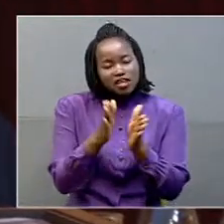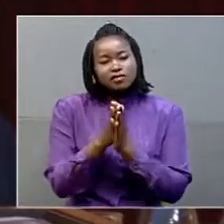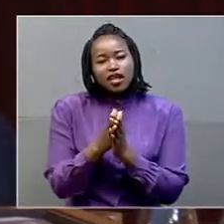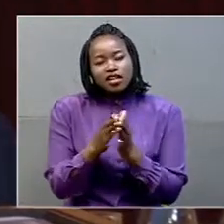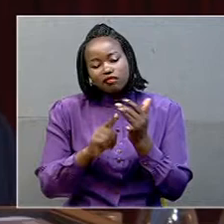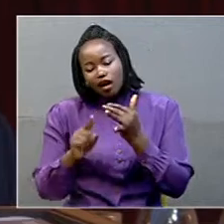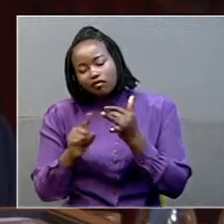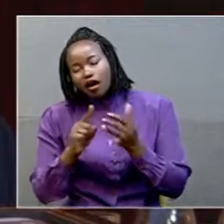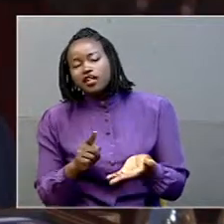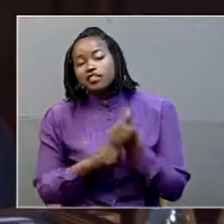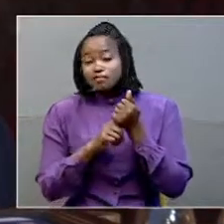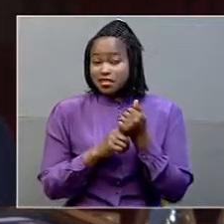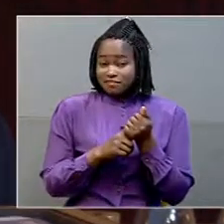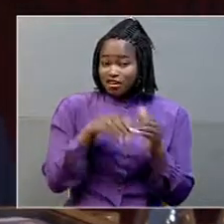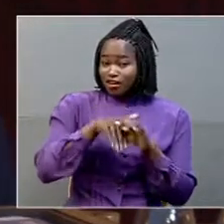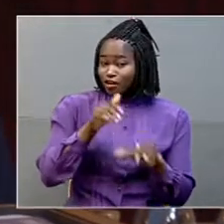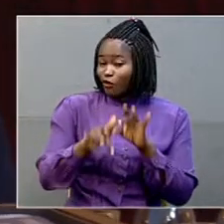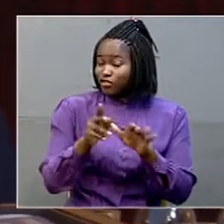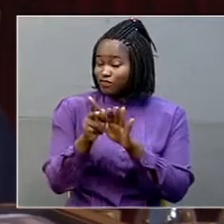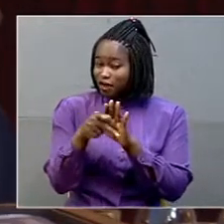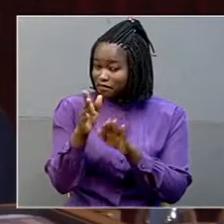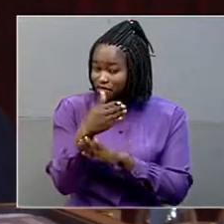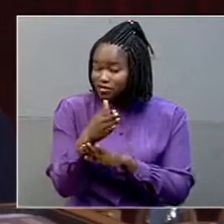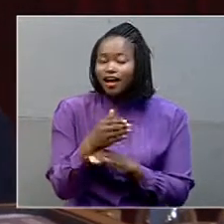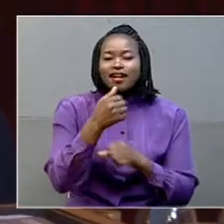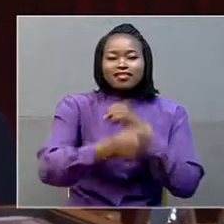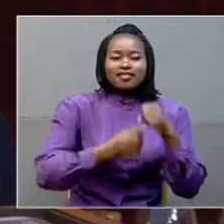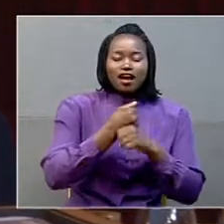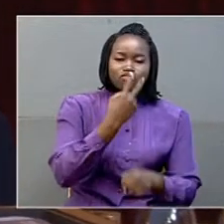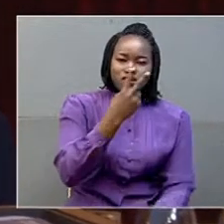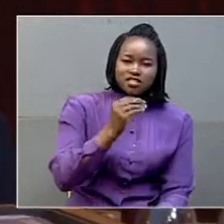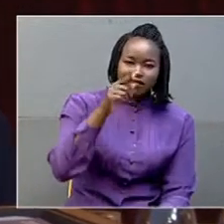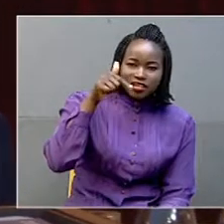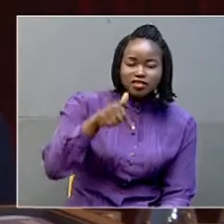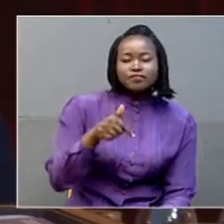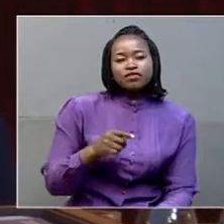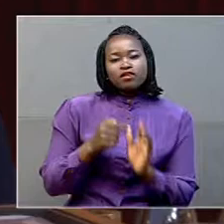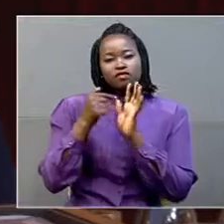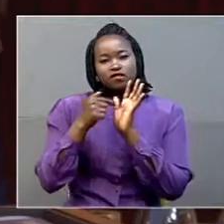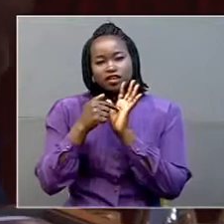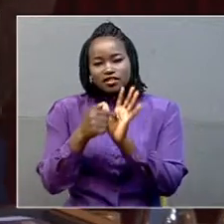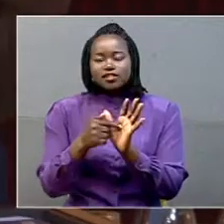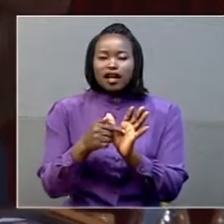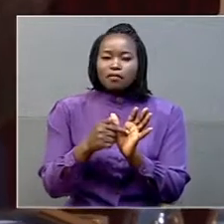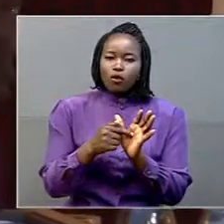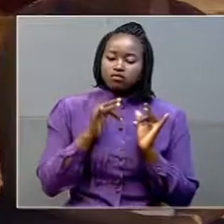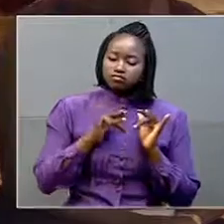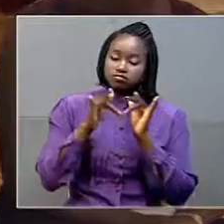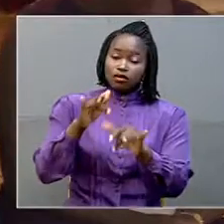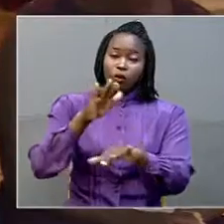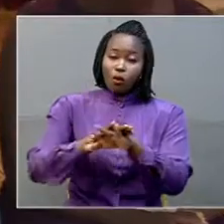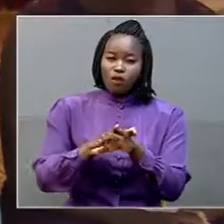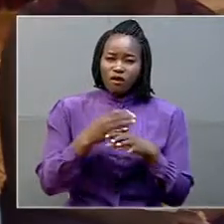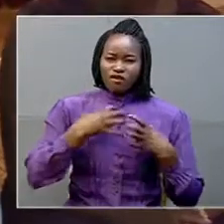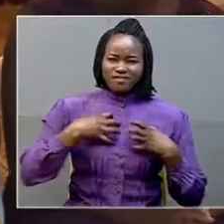achievements made by the Office of the Prime Minister in 2017, such as the successful Solidarity Summit on Refugees that